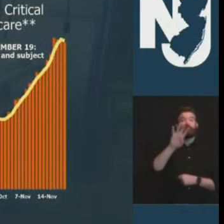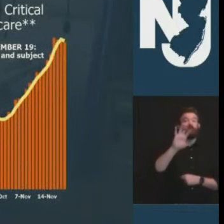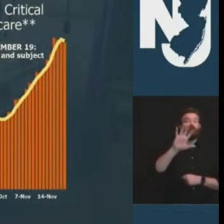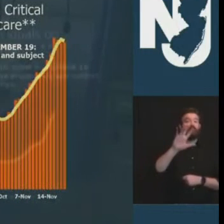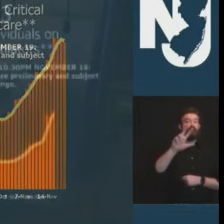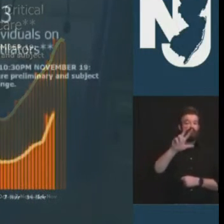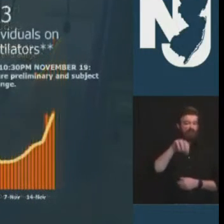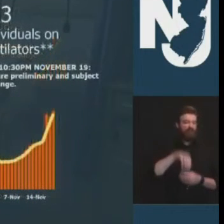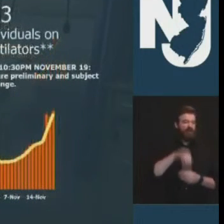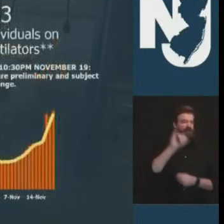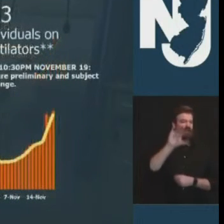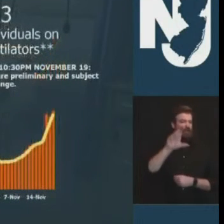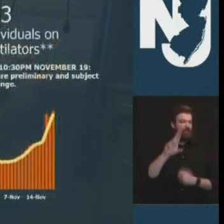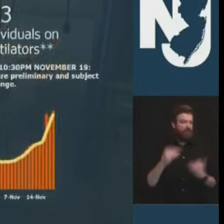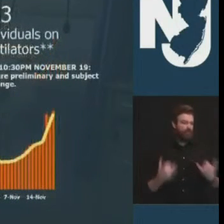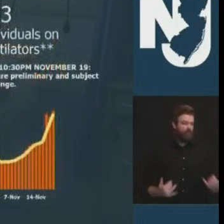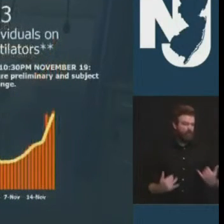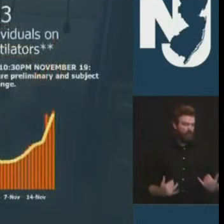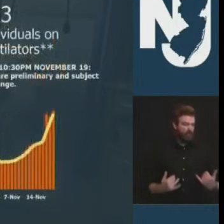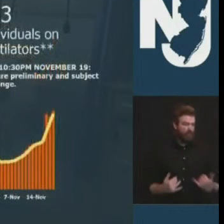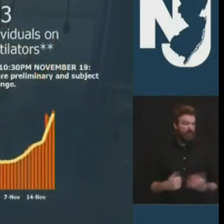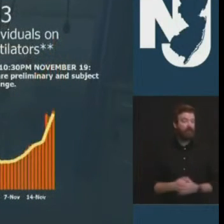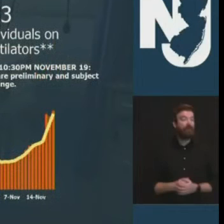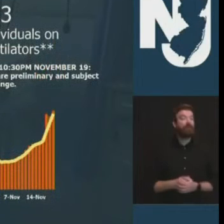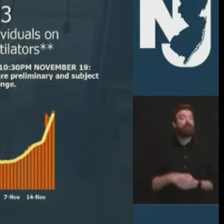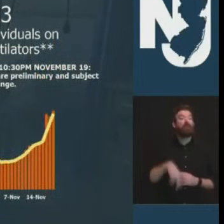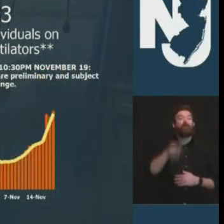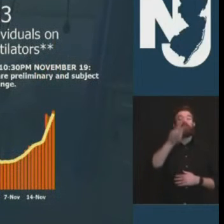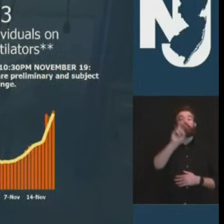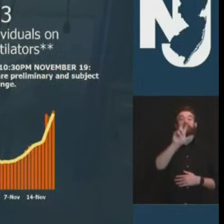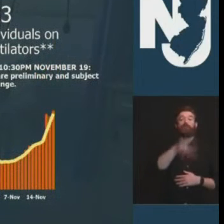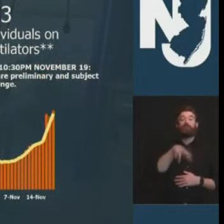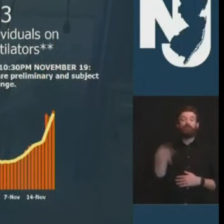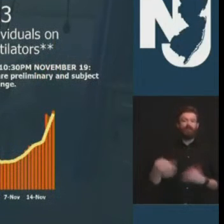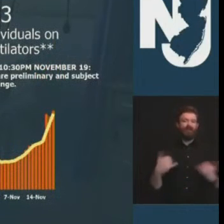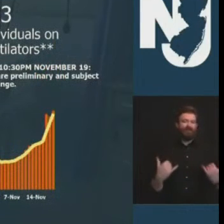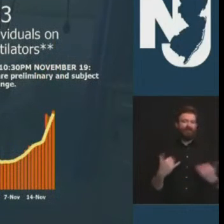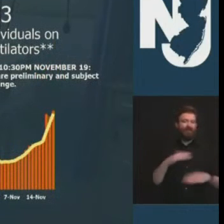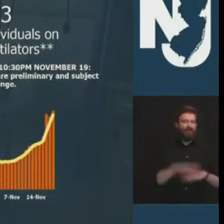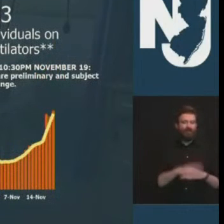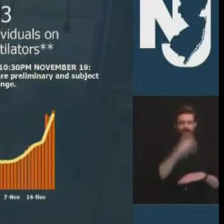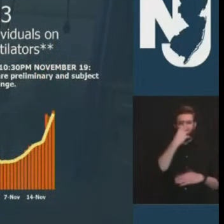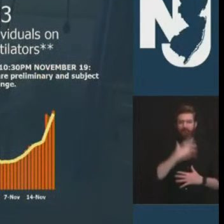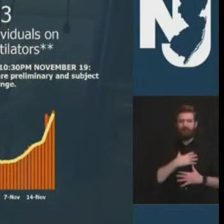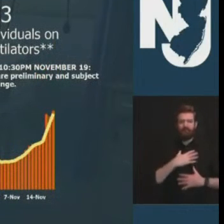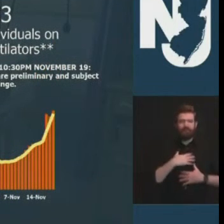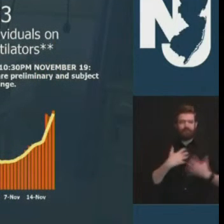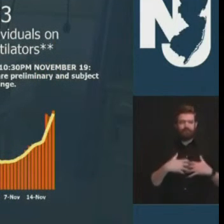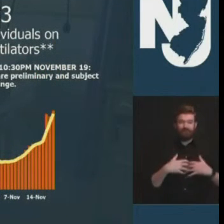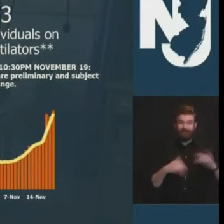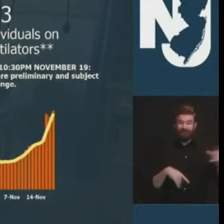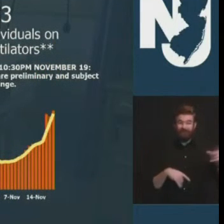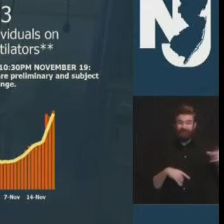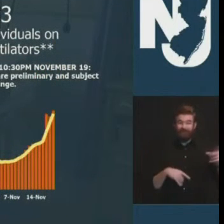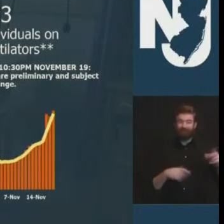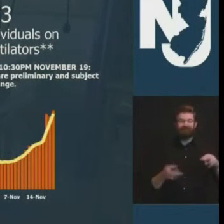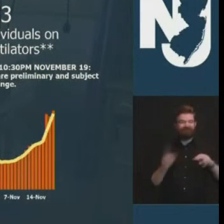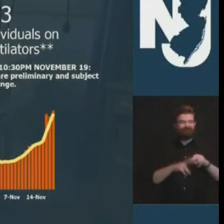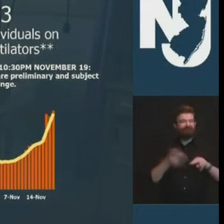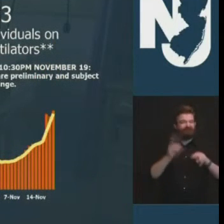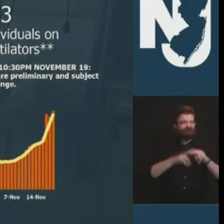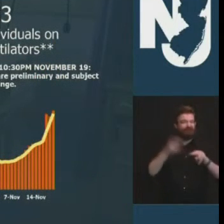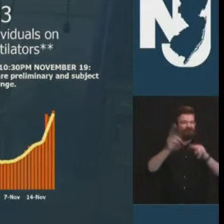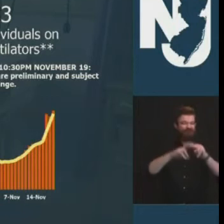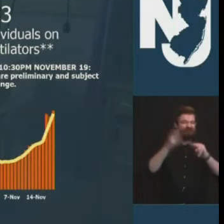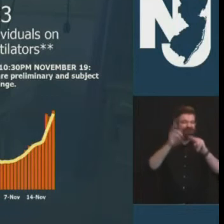233 ventilators are in use and that percentage is up meaningfully uh you may you or ed may want to opine on